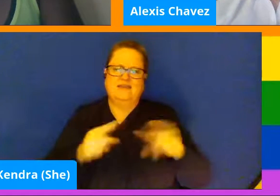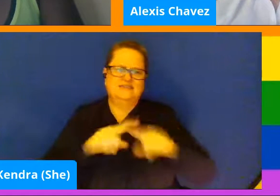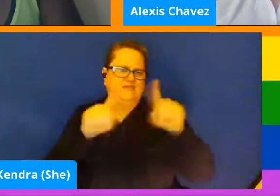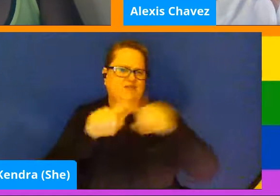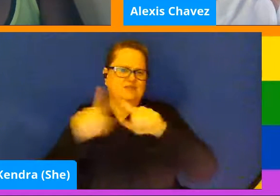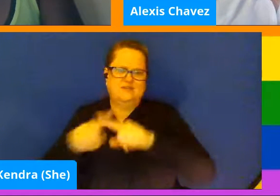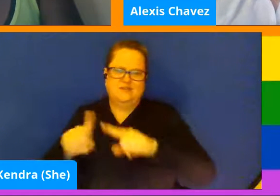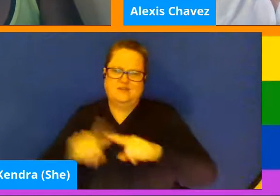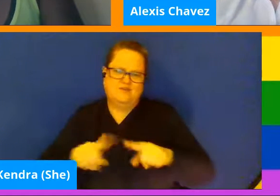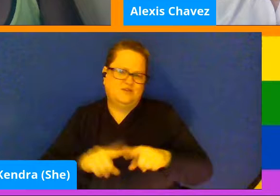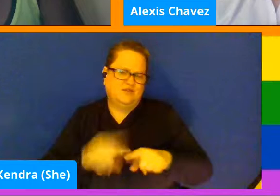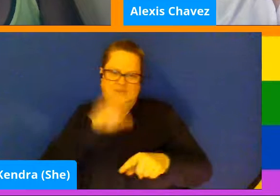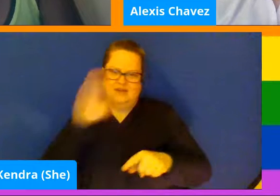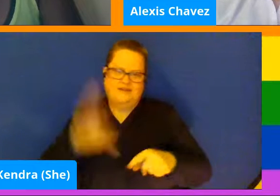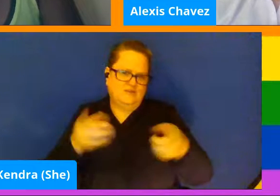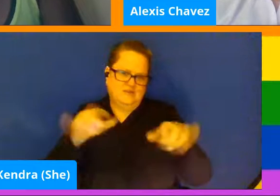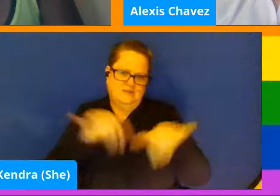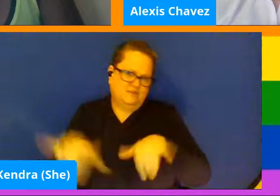back to the same one twice.